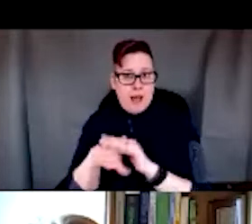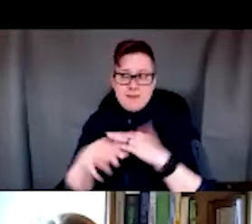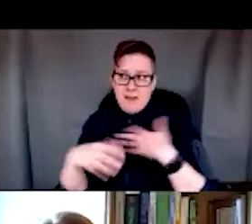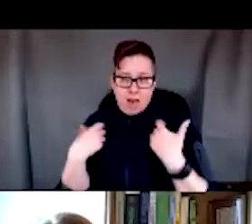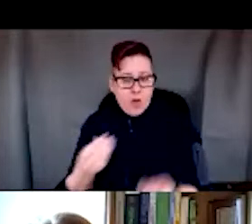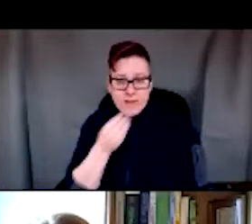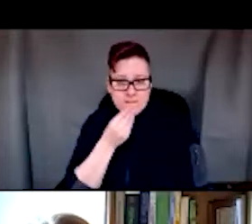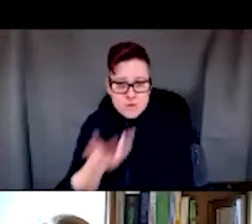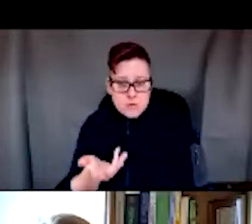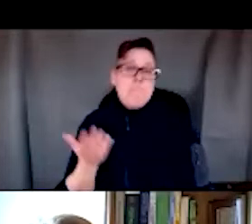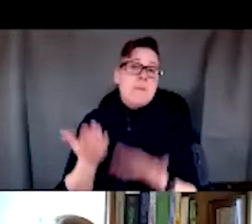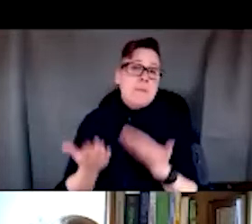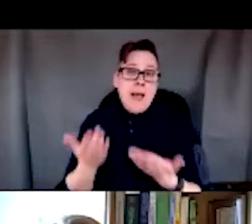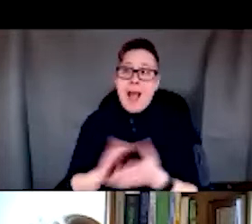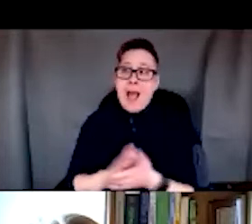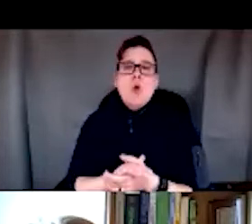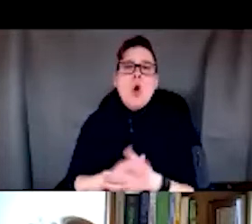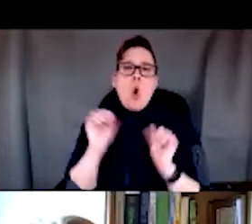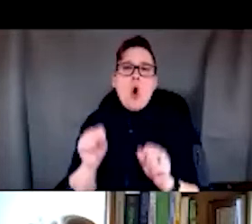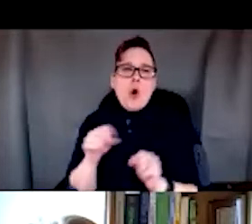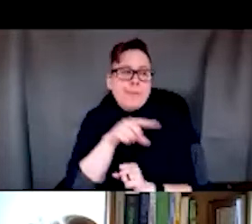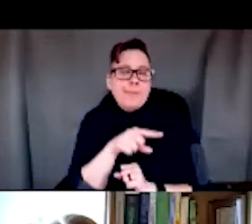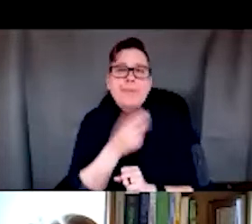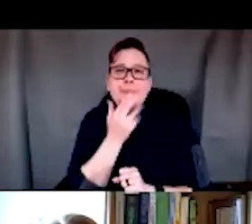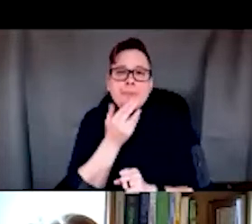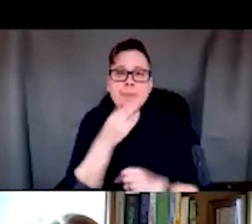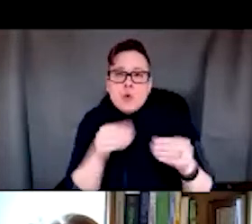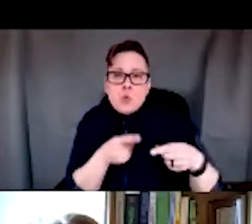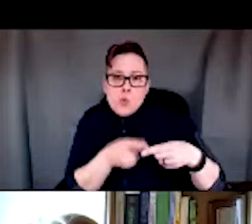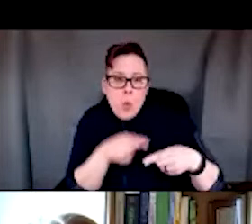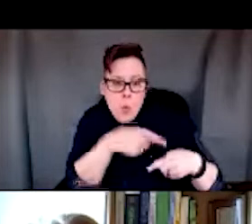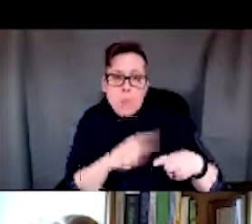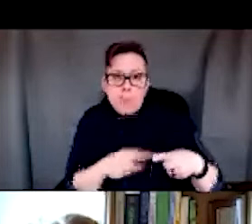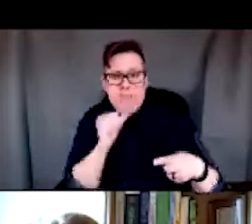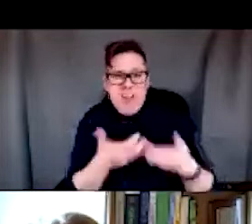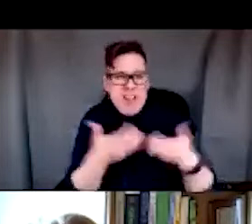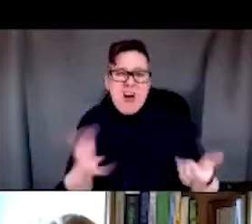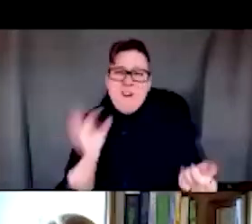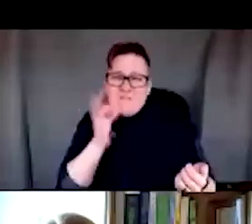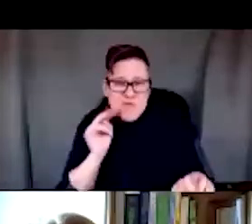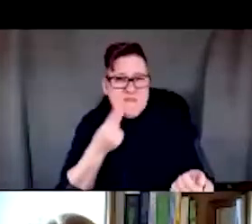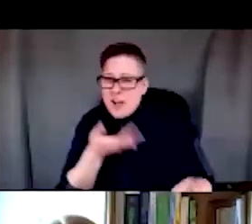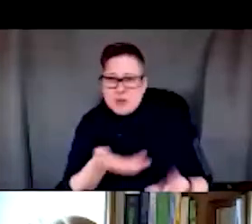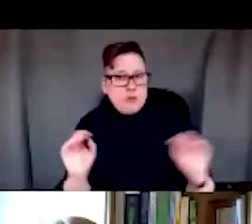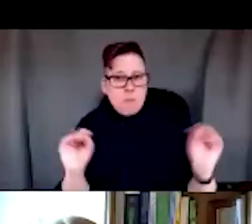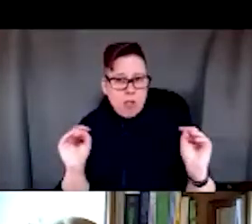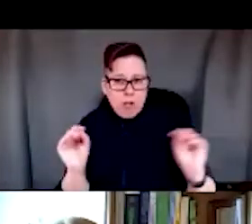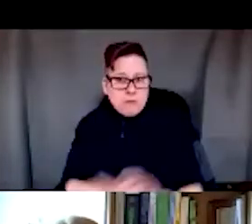foods. They might be, have access to like a mini mart, but nowhere that would sell a lot of fresh produce, for example.